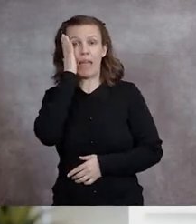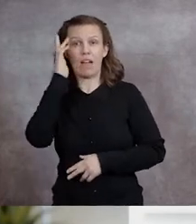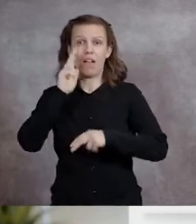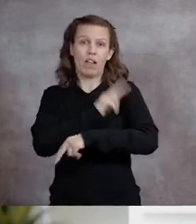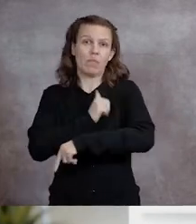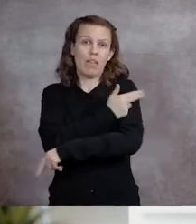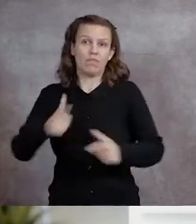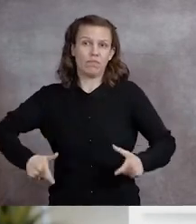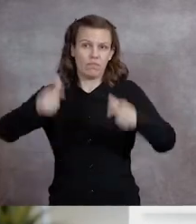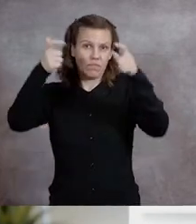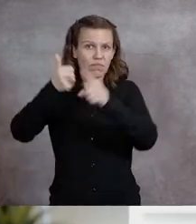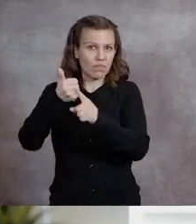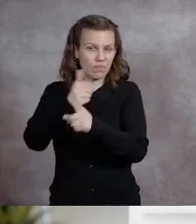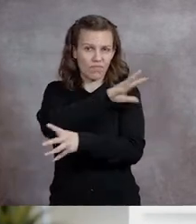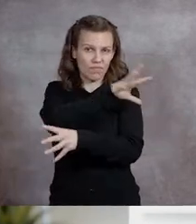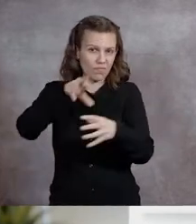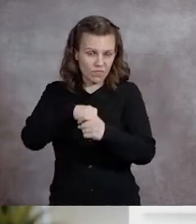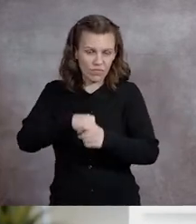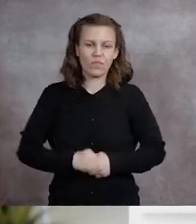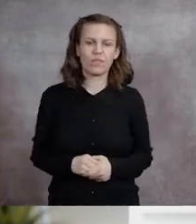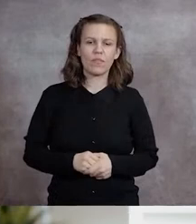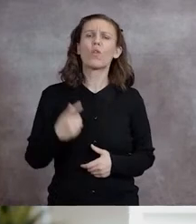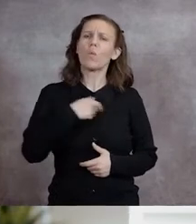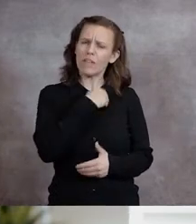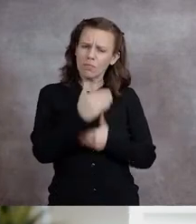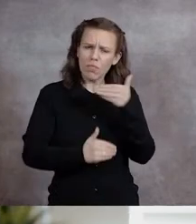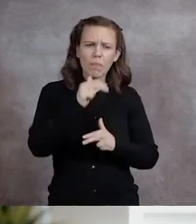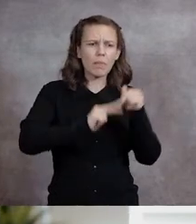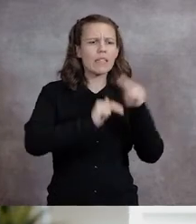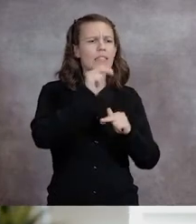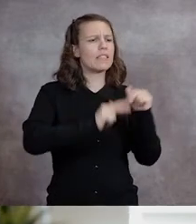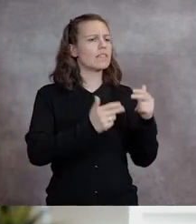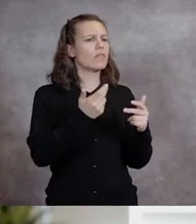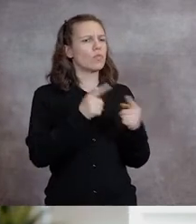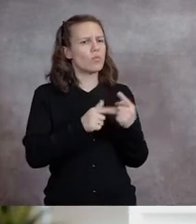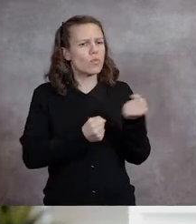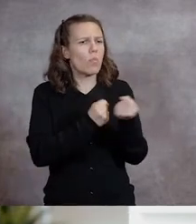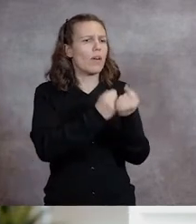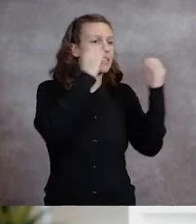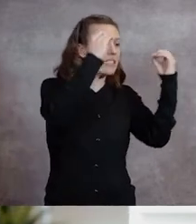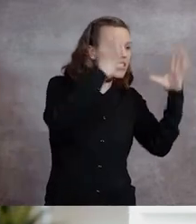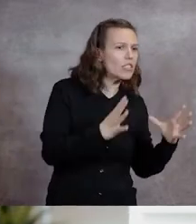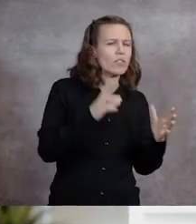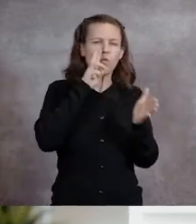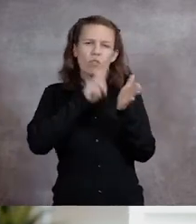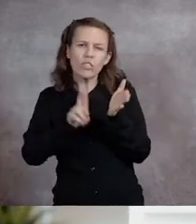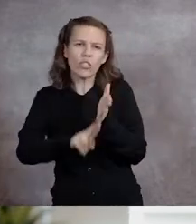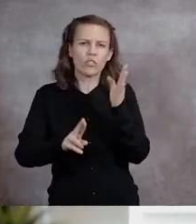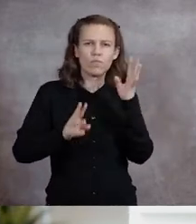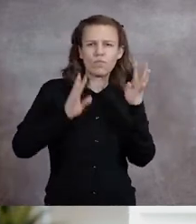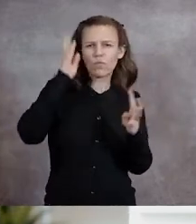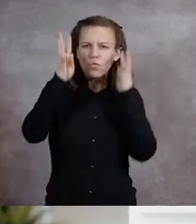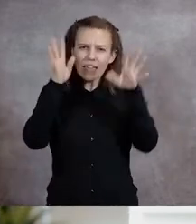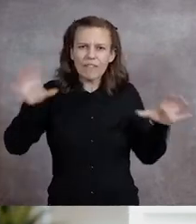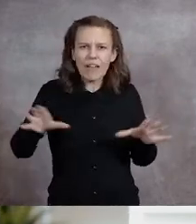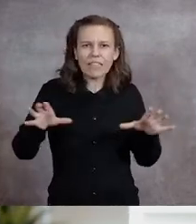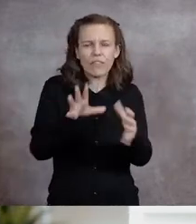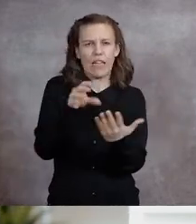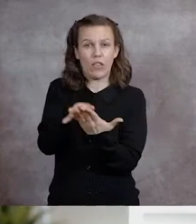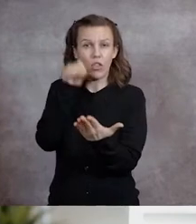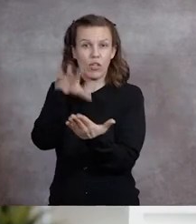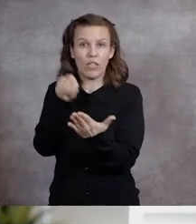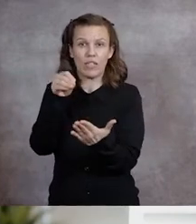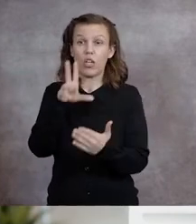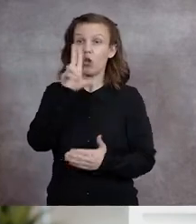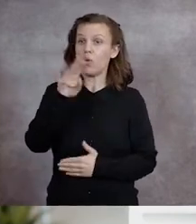In the process of building facilities that support teaching, research, creative activity, and learning, some of UNM's most recent